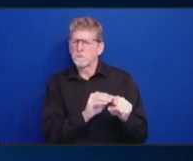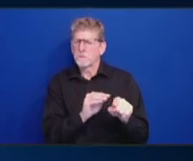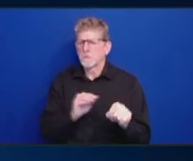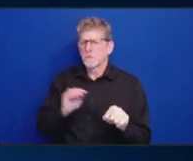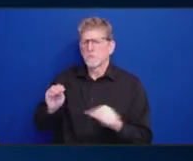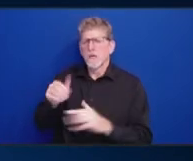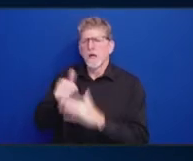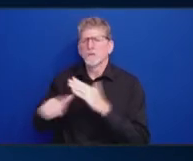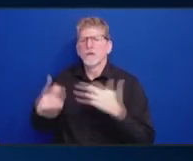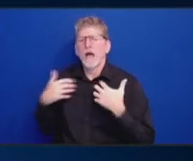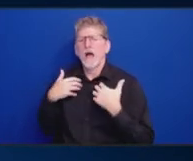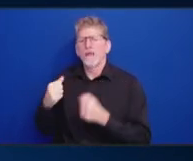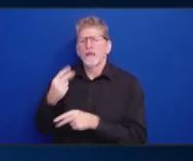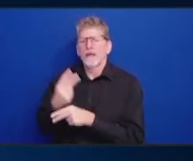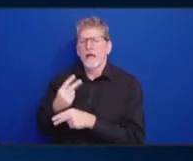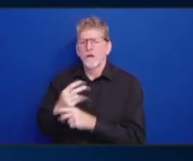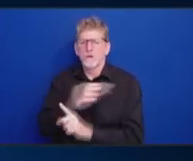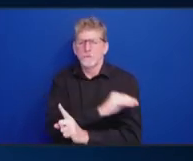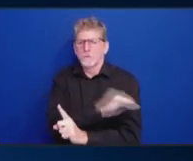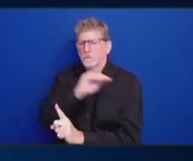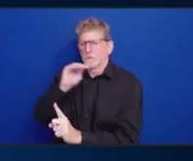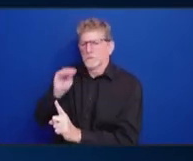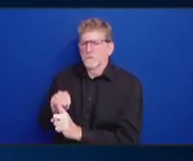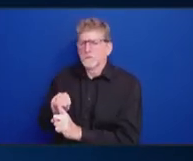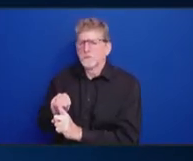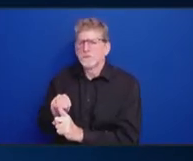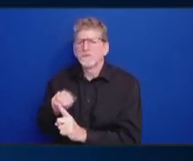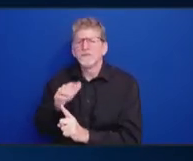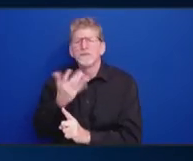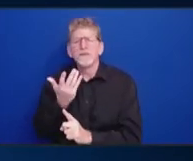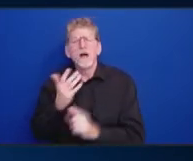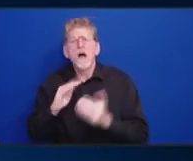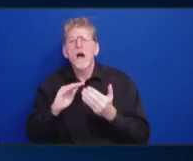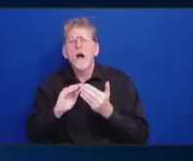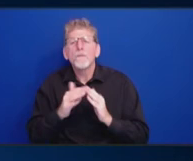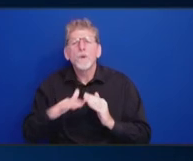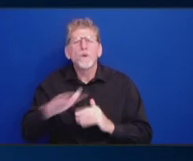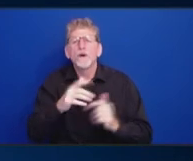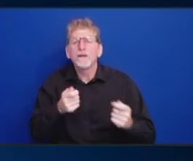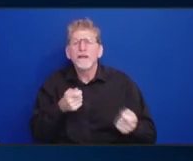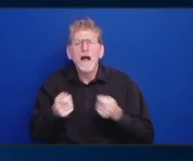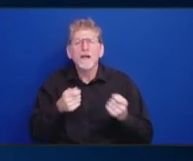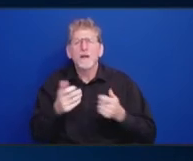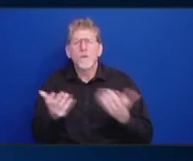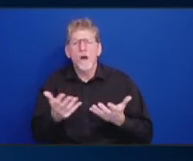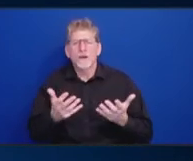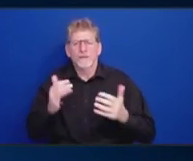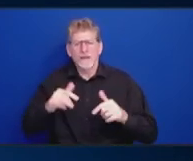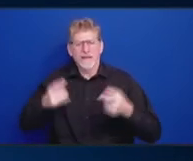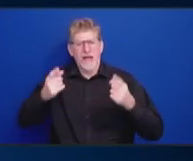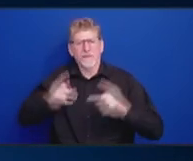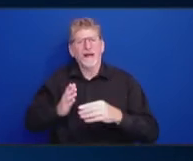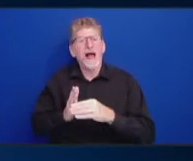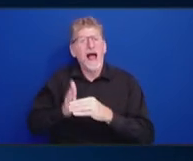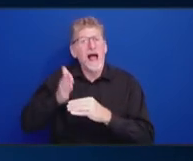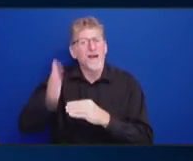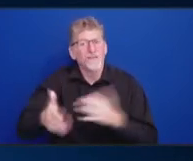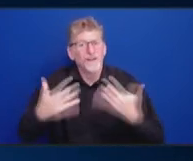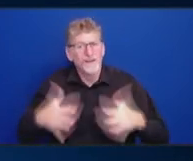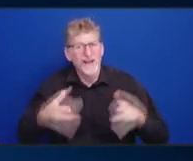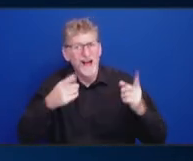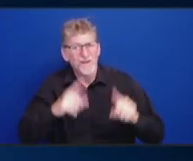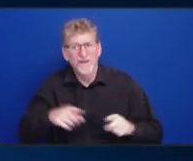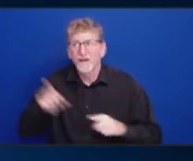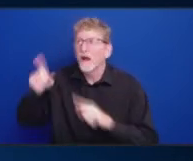community has to deal with is the aftermath of a, you know, a climate disaster. I think that